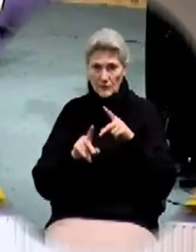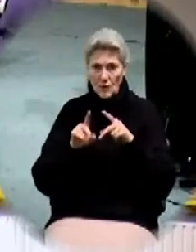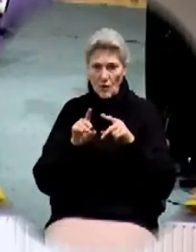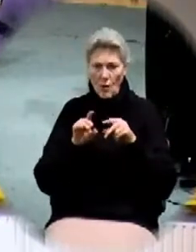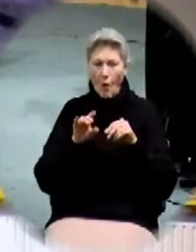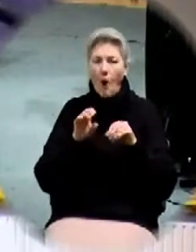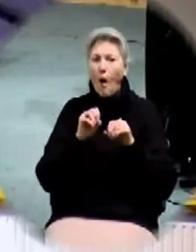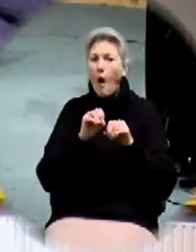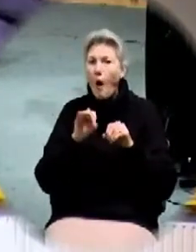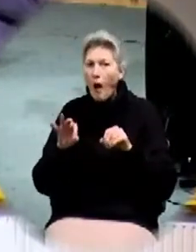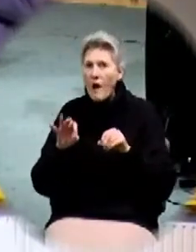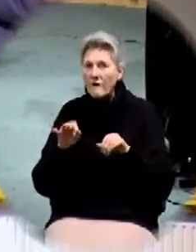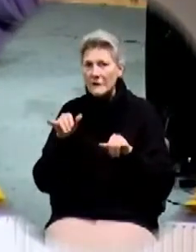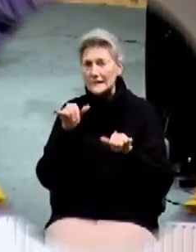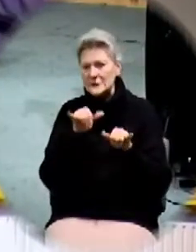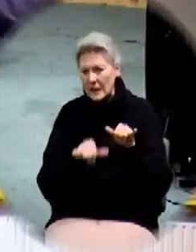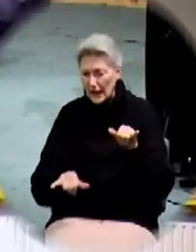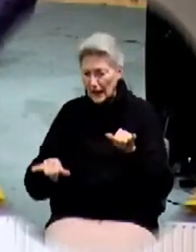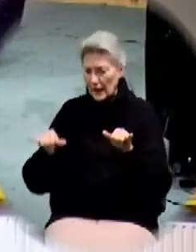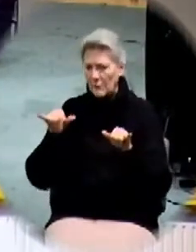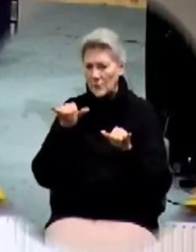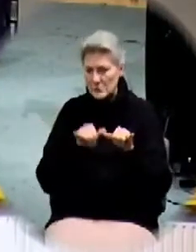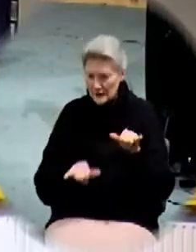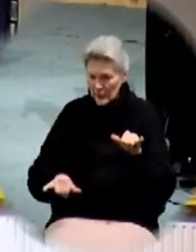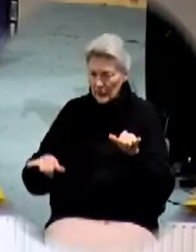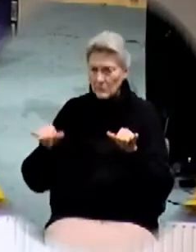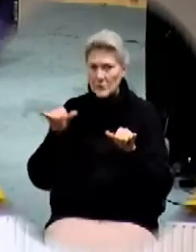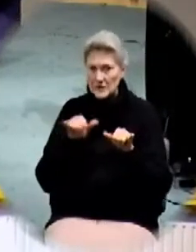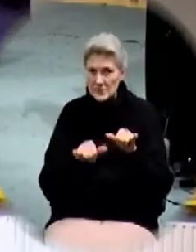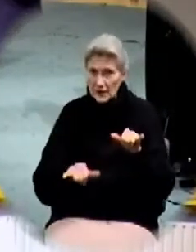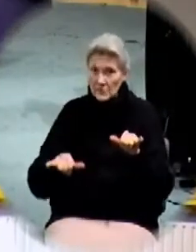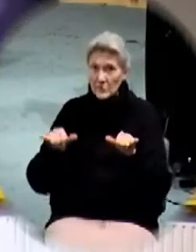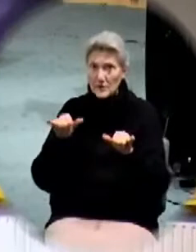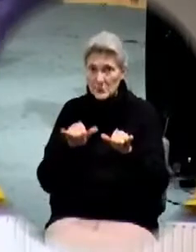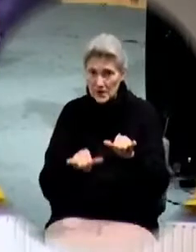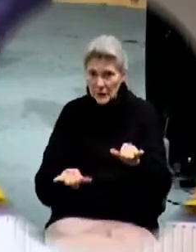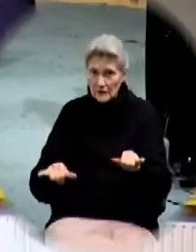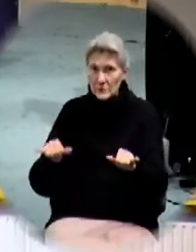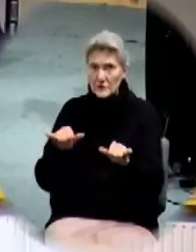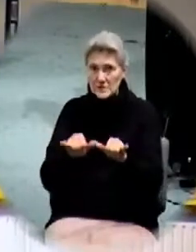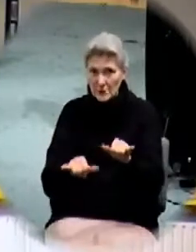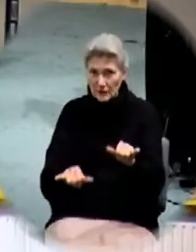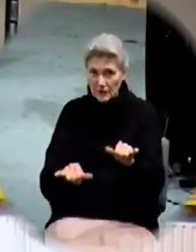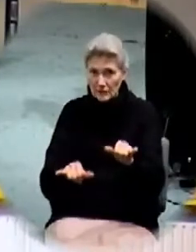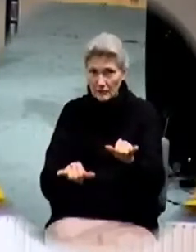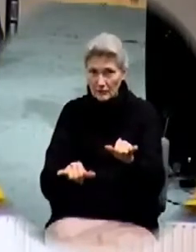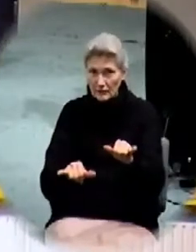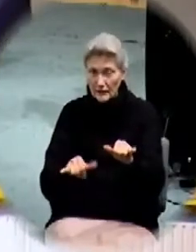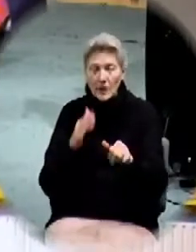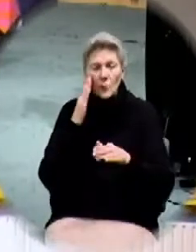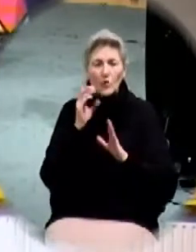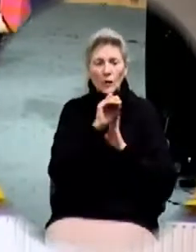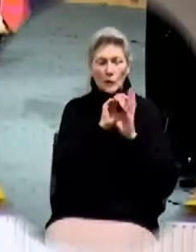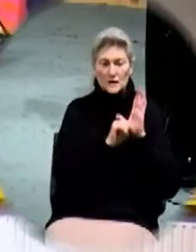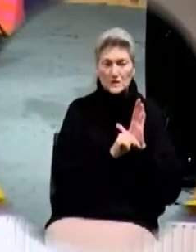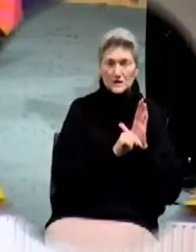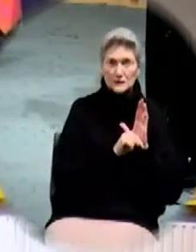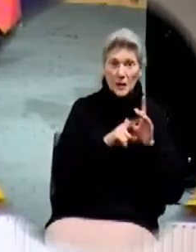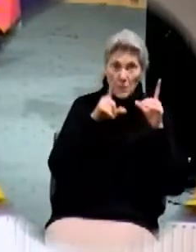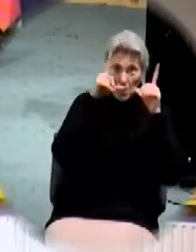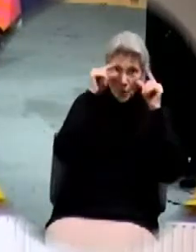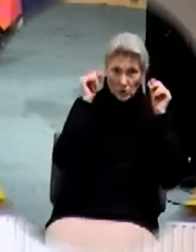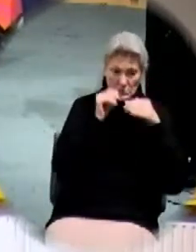And if we don't move with him according to the Old Testament man when that fire that cloud moves they better pack up their stuff and get moving honey